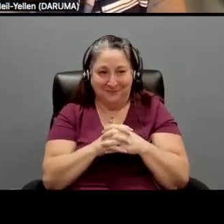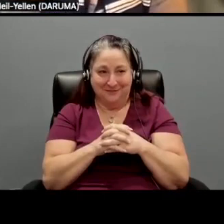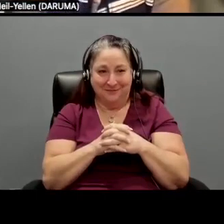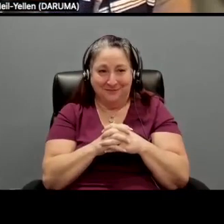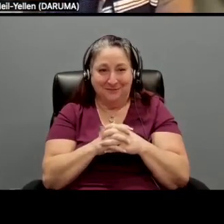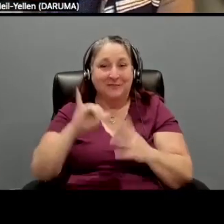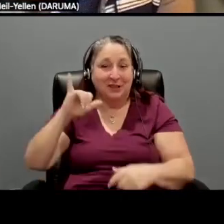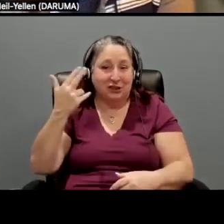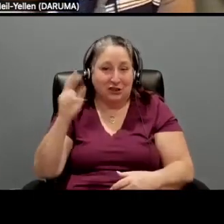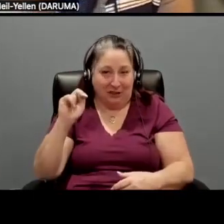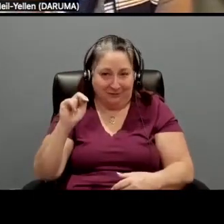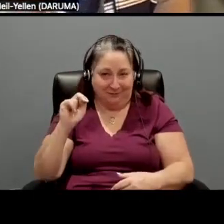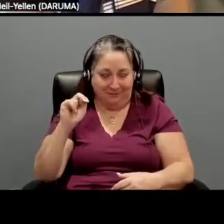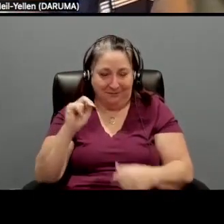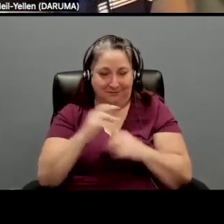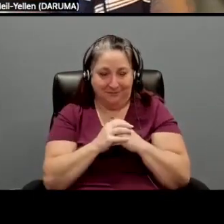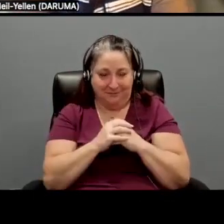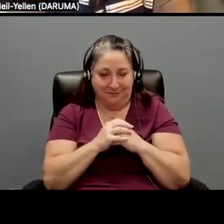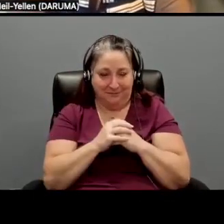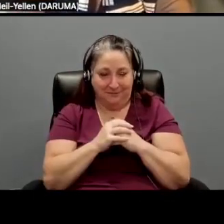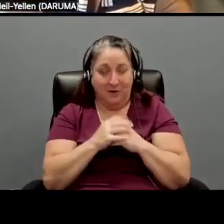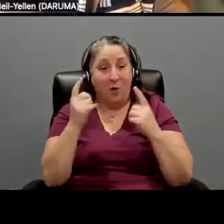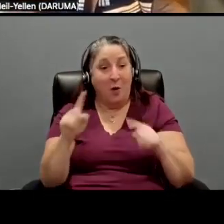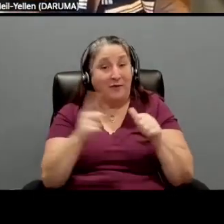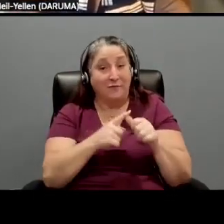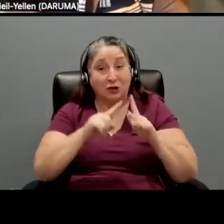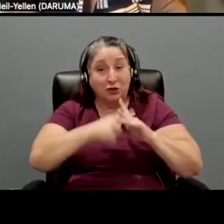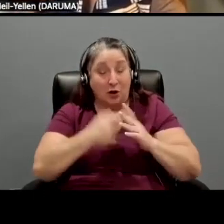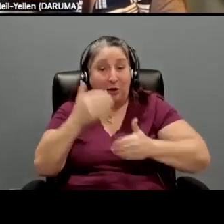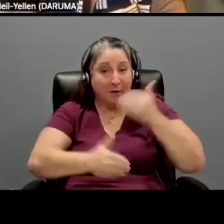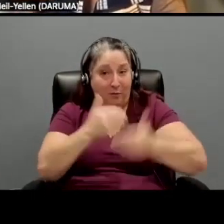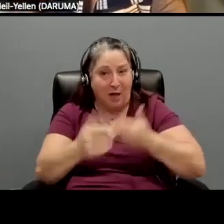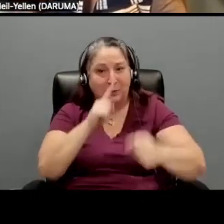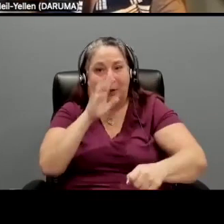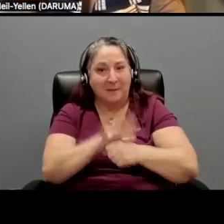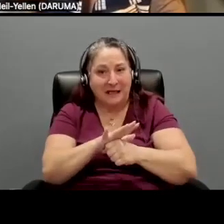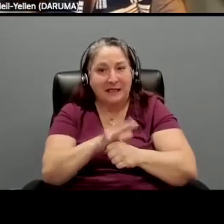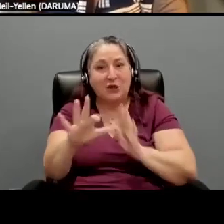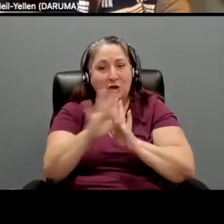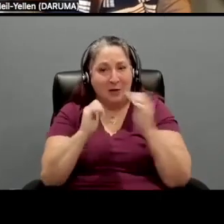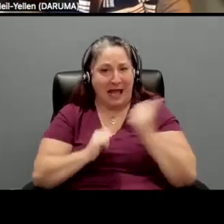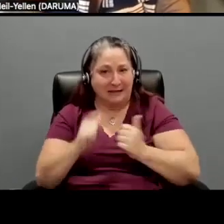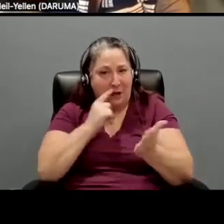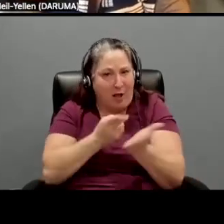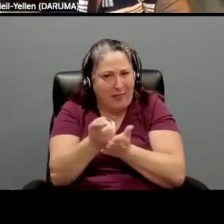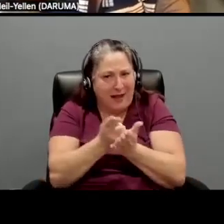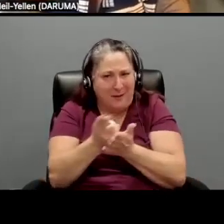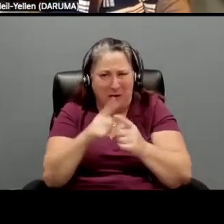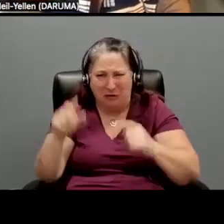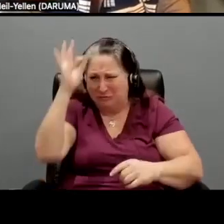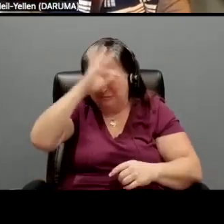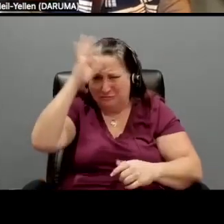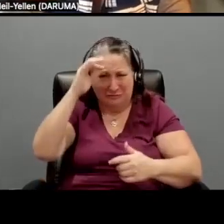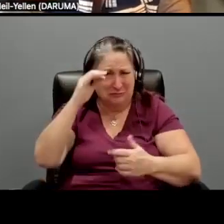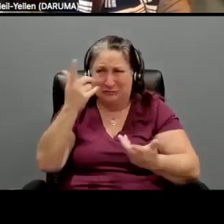well, we, we, when we started the process, we were committed to, to casting authentically, but we really had no idea of what was out there.